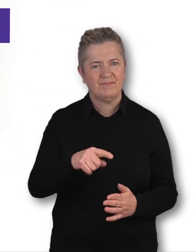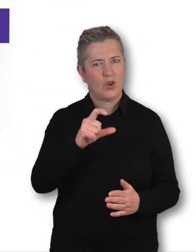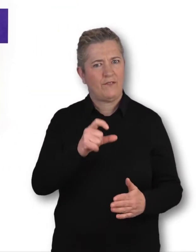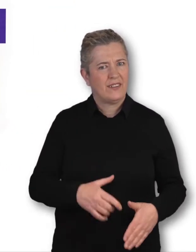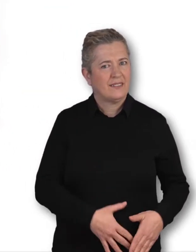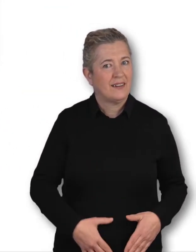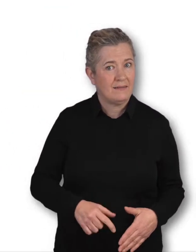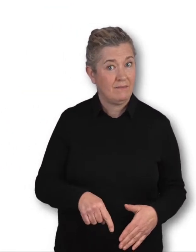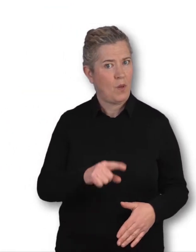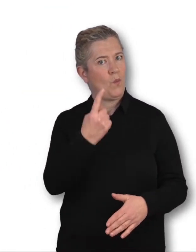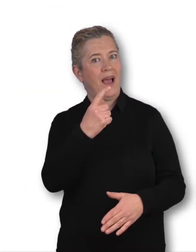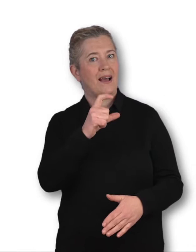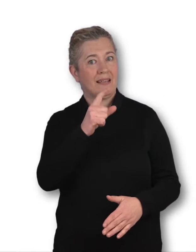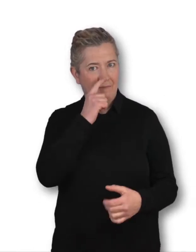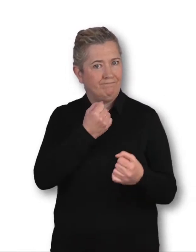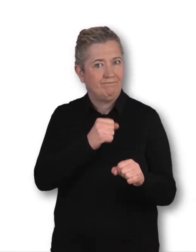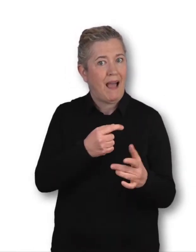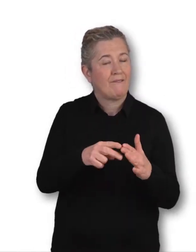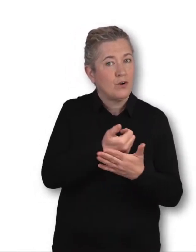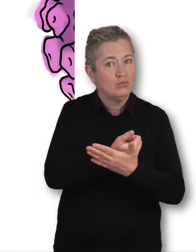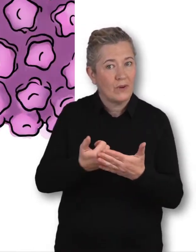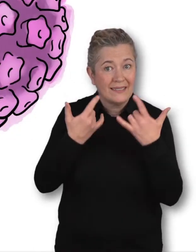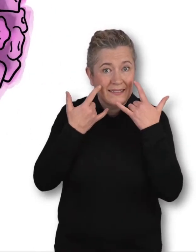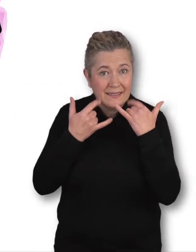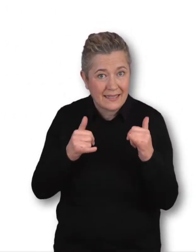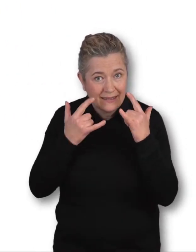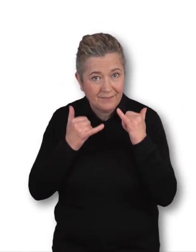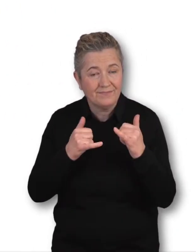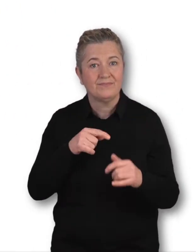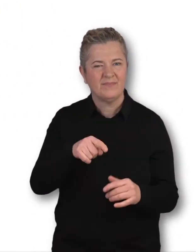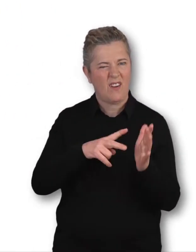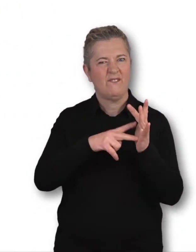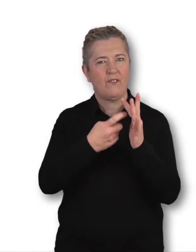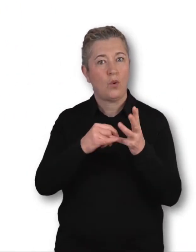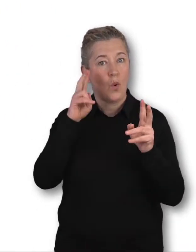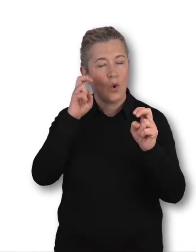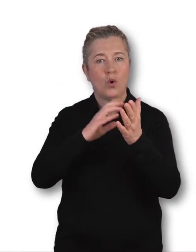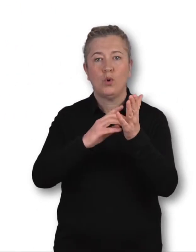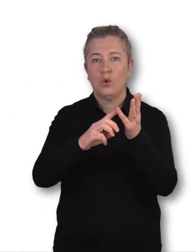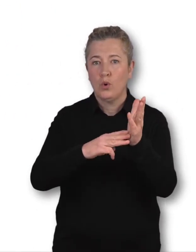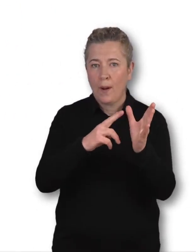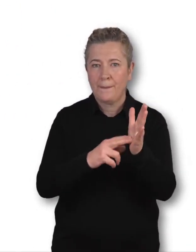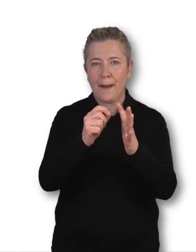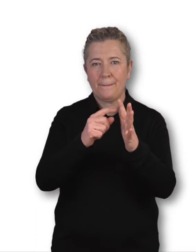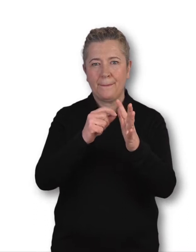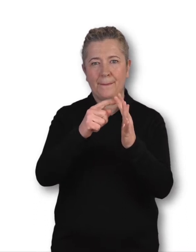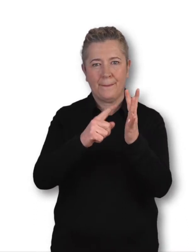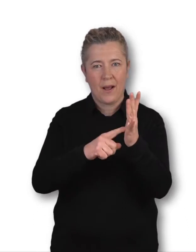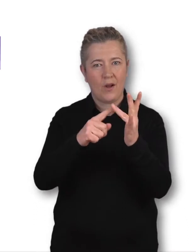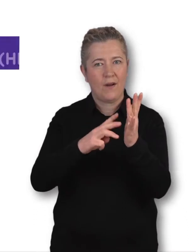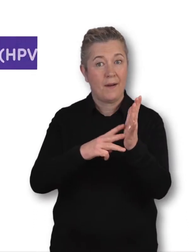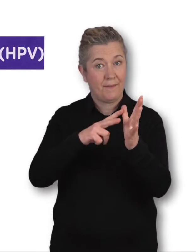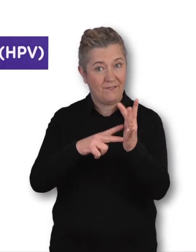In fact, cervical cancer is one of the most preventable cancers. The virus that causes almost all cases,